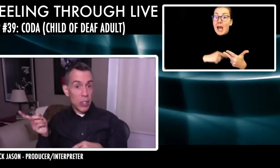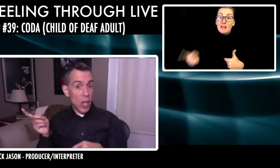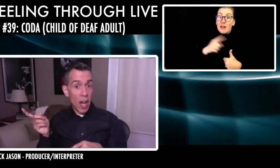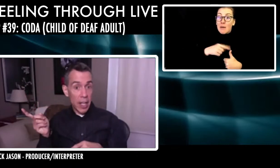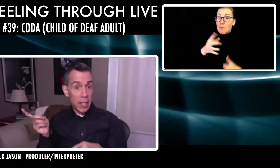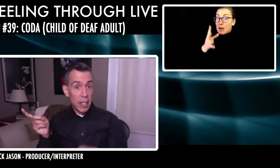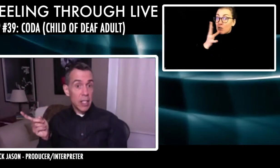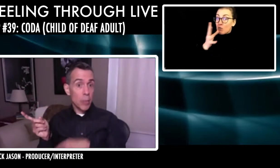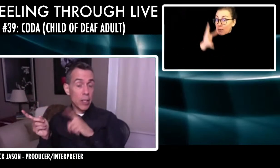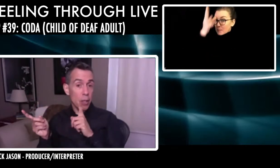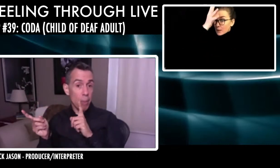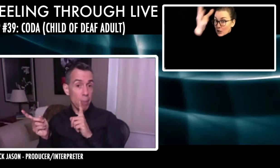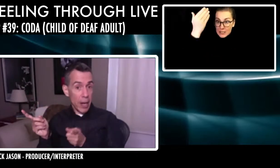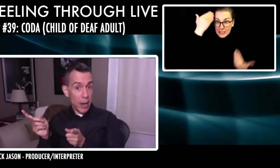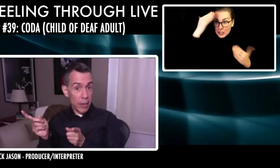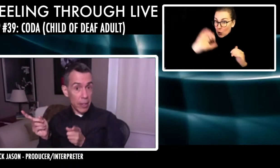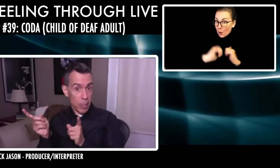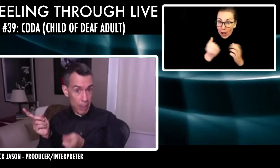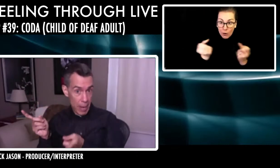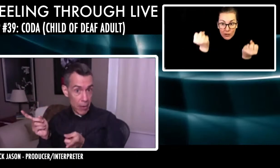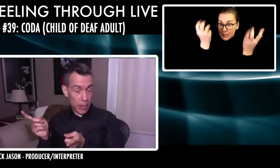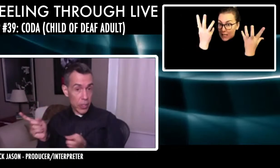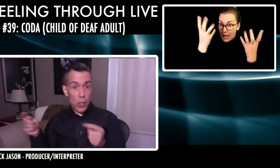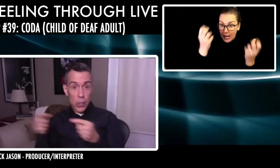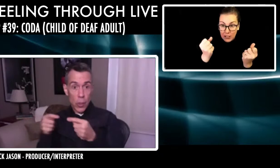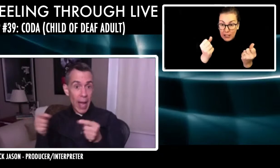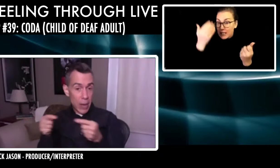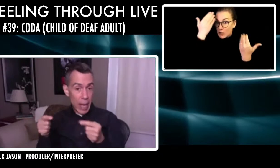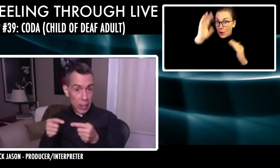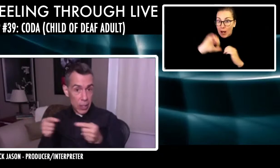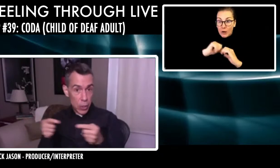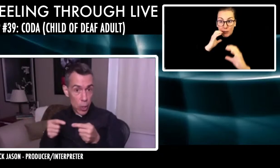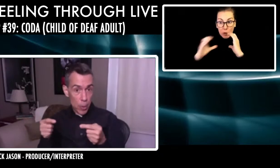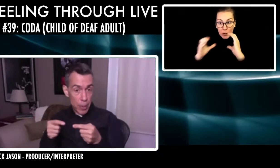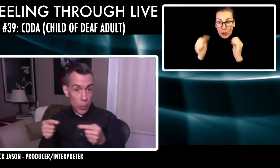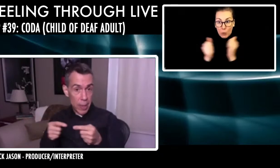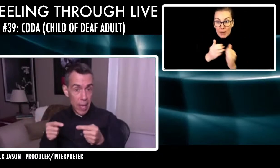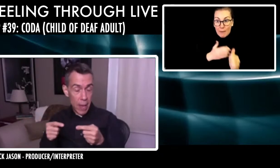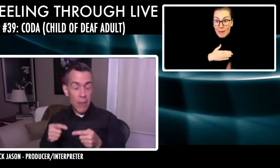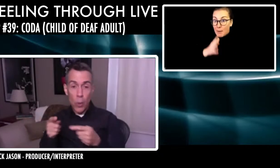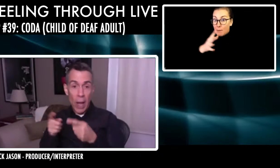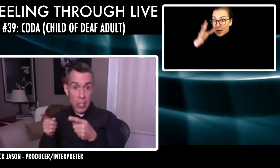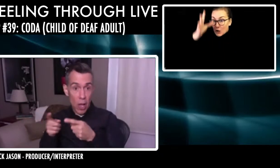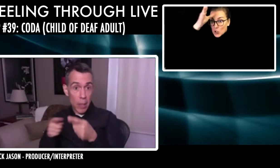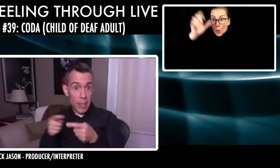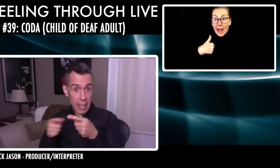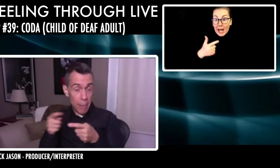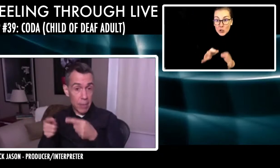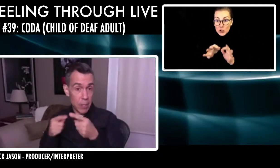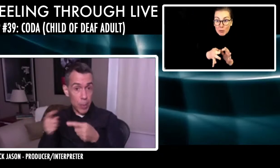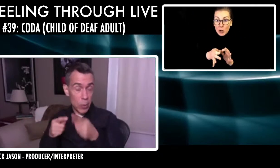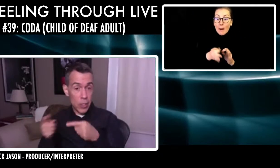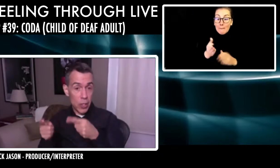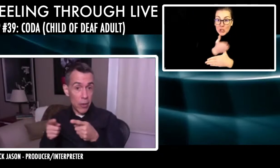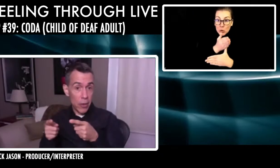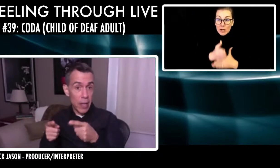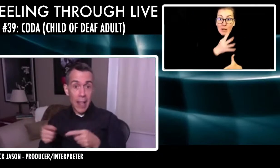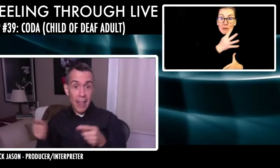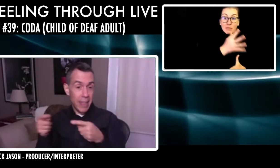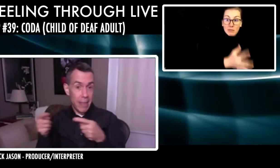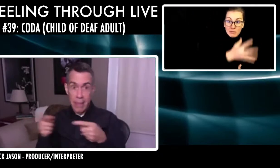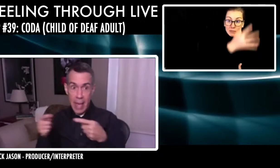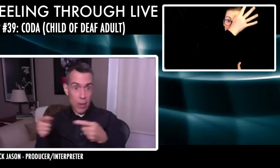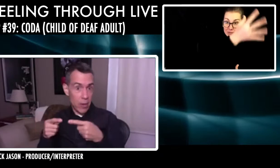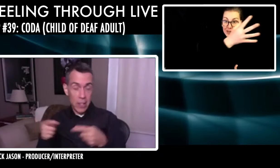know how to sign to speak to their parents, to my parents. So I had to act as the interpreter between them, even though I saw them attempt to speak to each other,